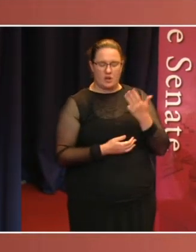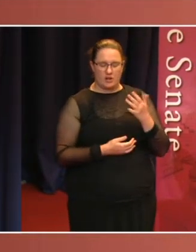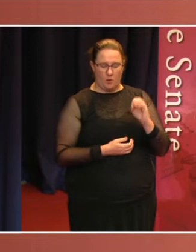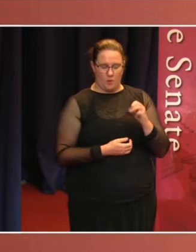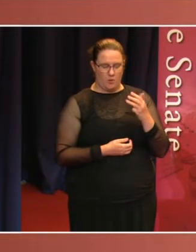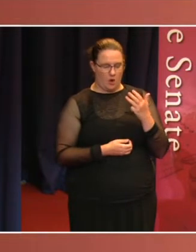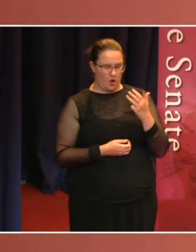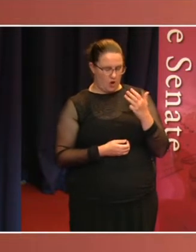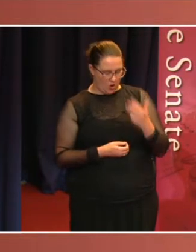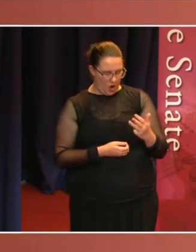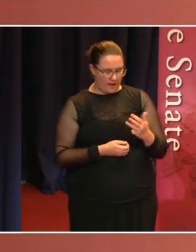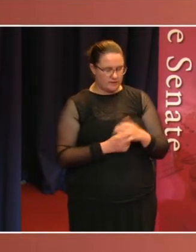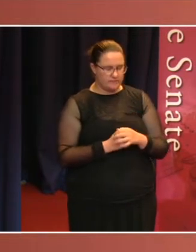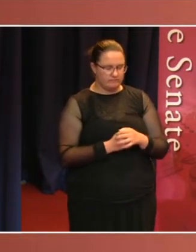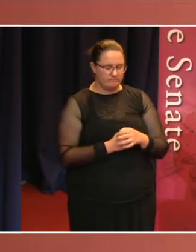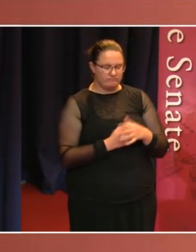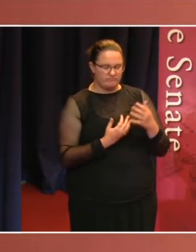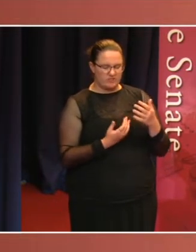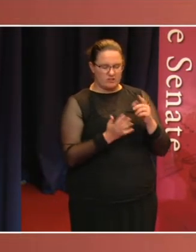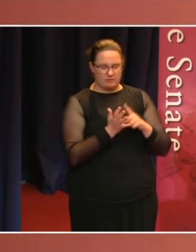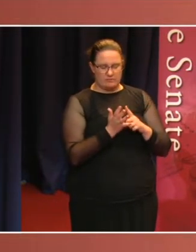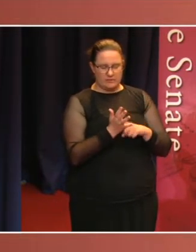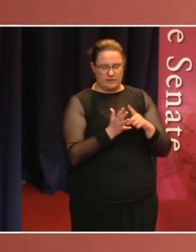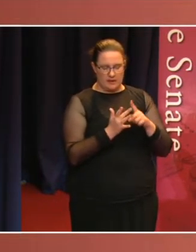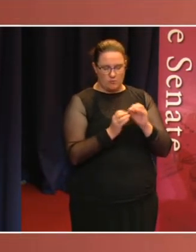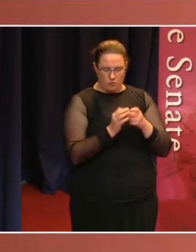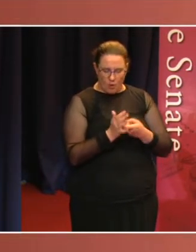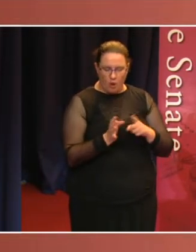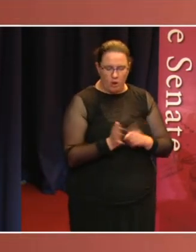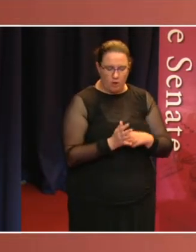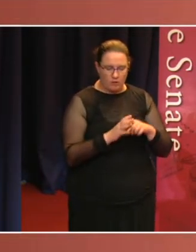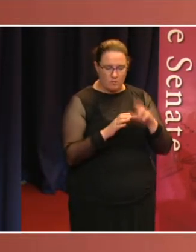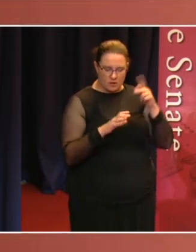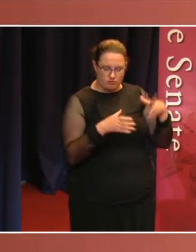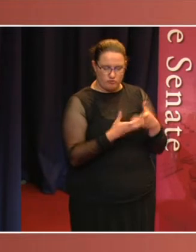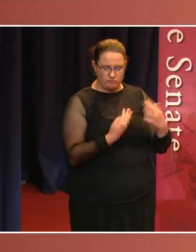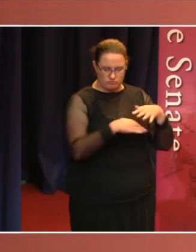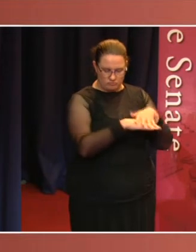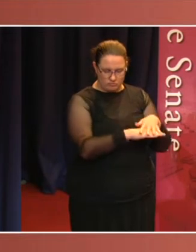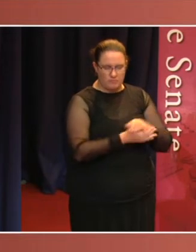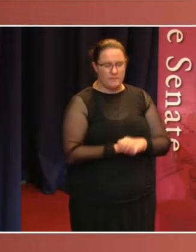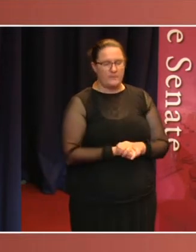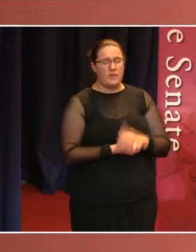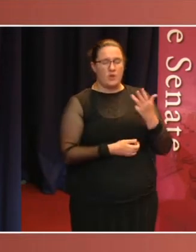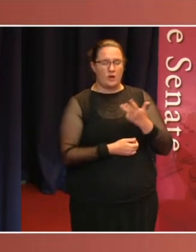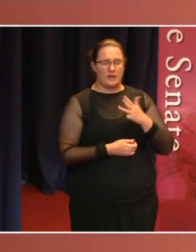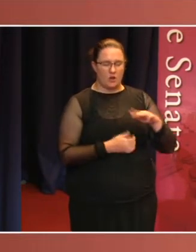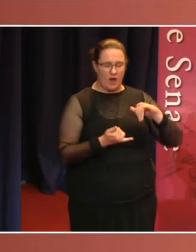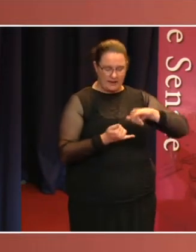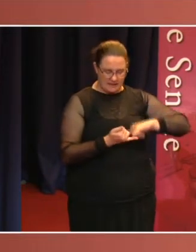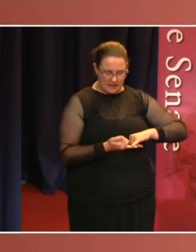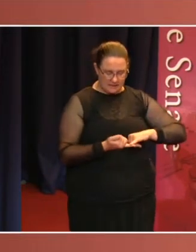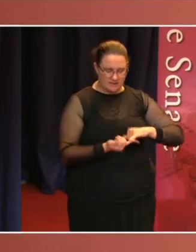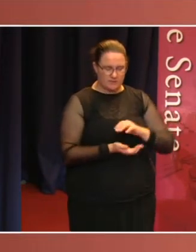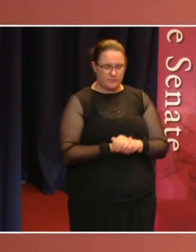its use dropped off until the 1970s. It was not until the 1990s that the rate of orders for the production of